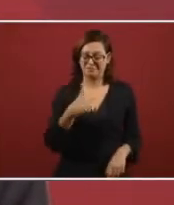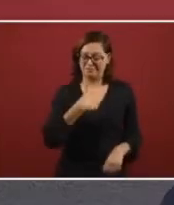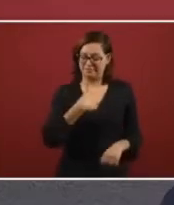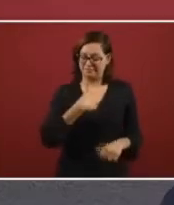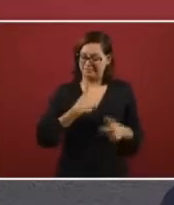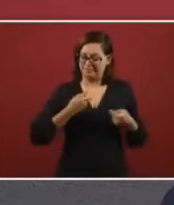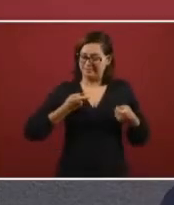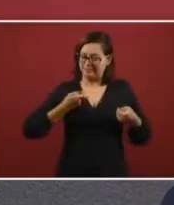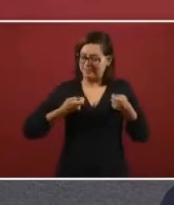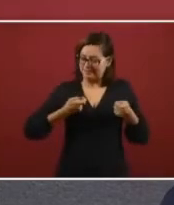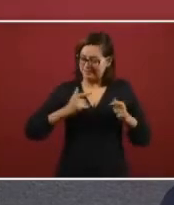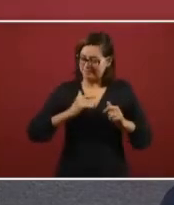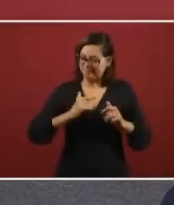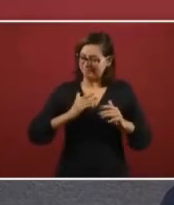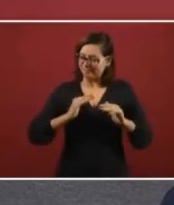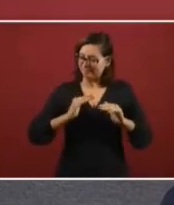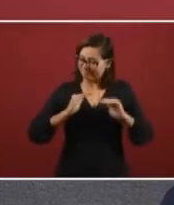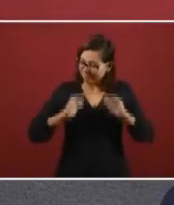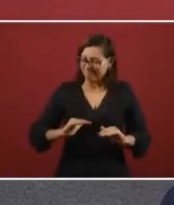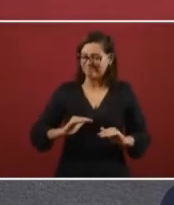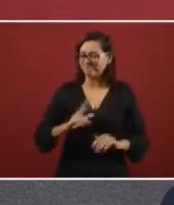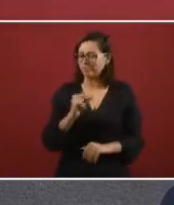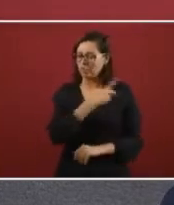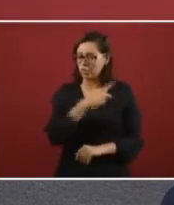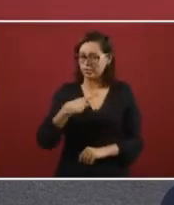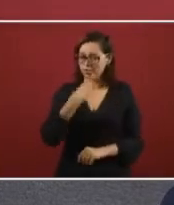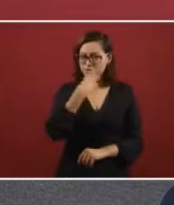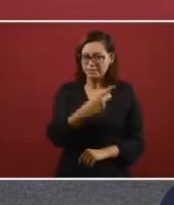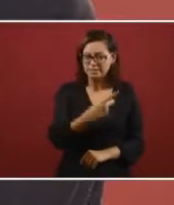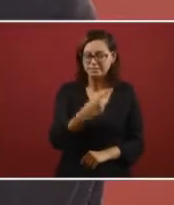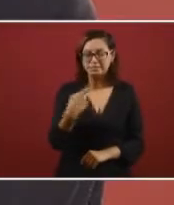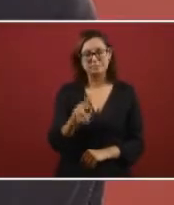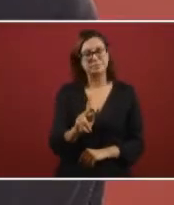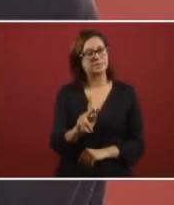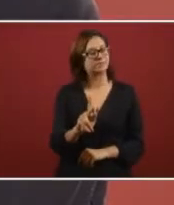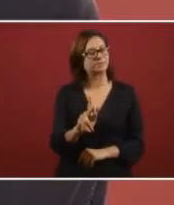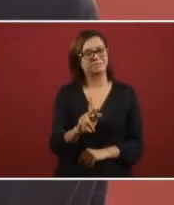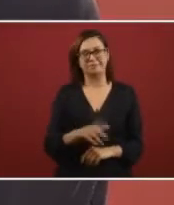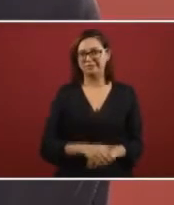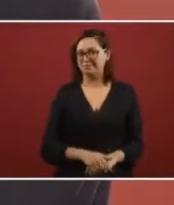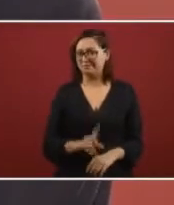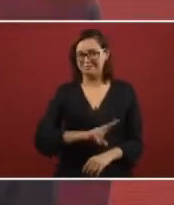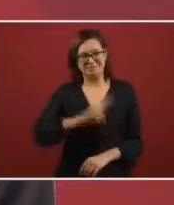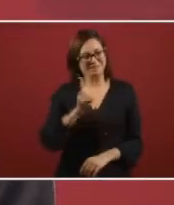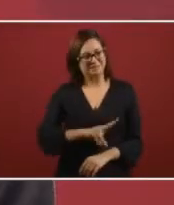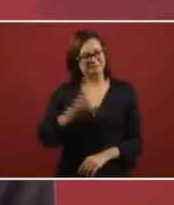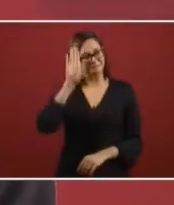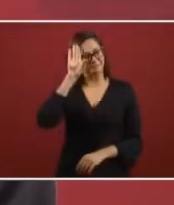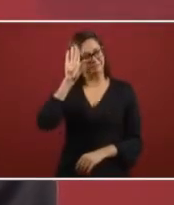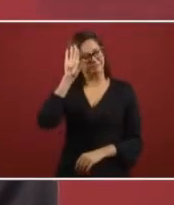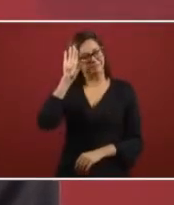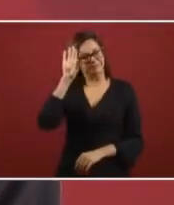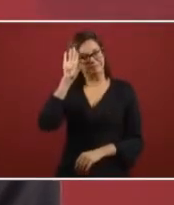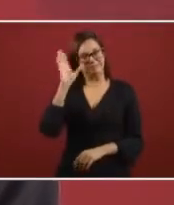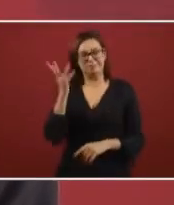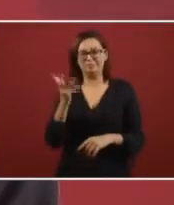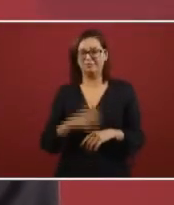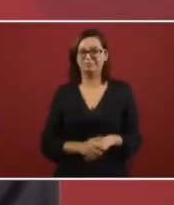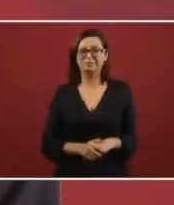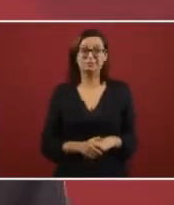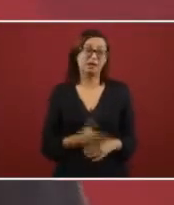So, I'm self-limiting myself, just saying. But yes,